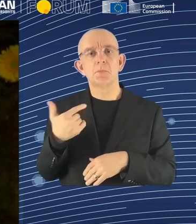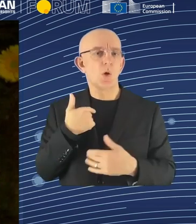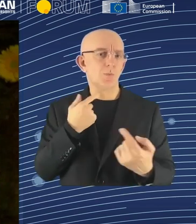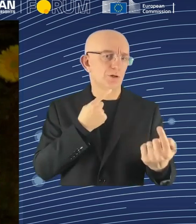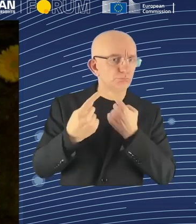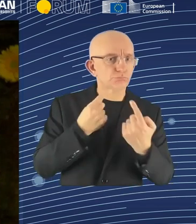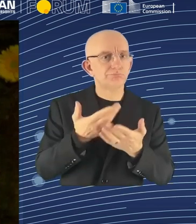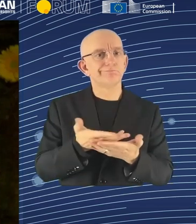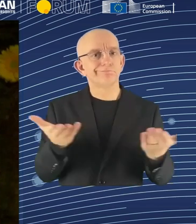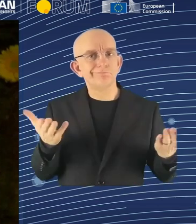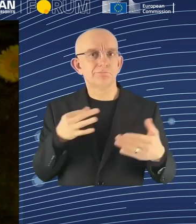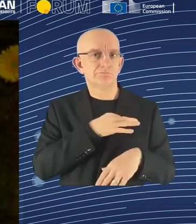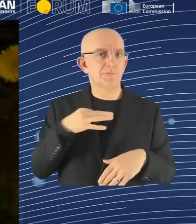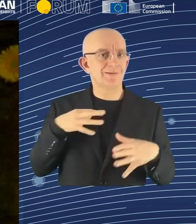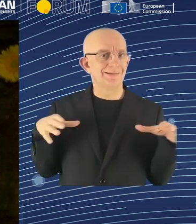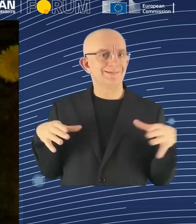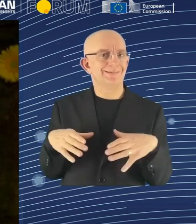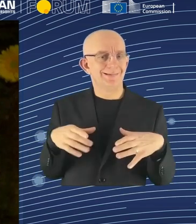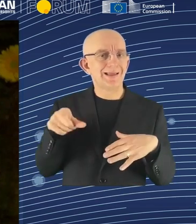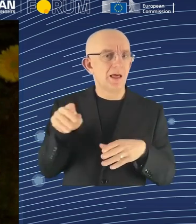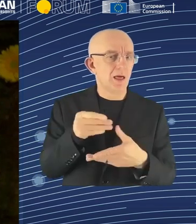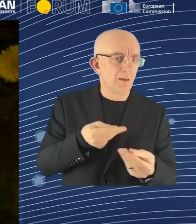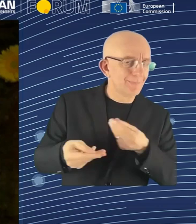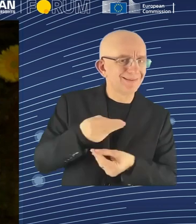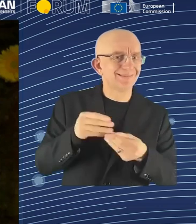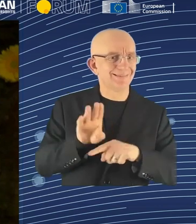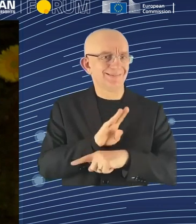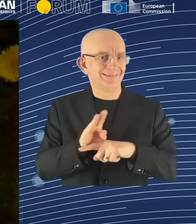The skills they need to employ people.